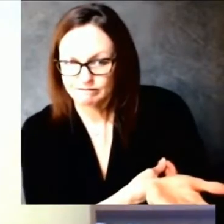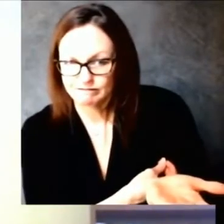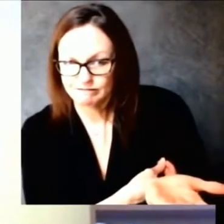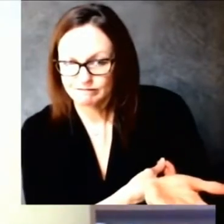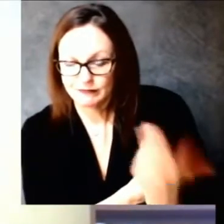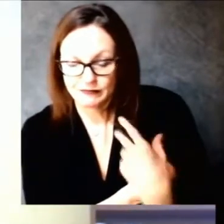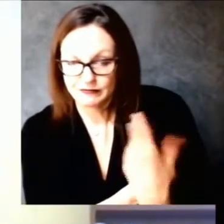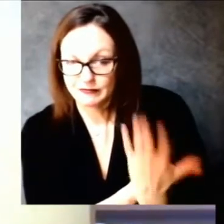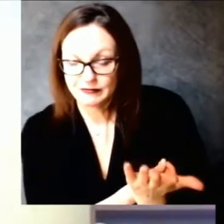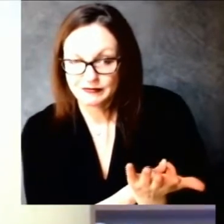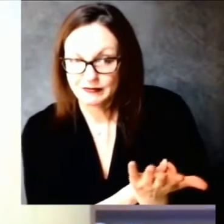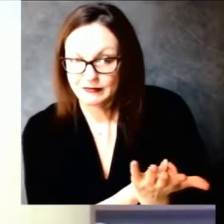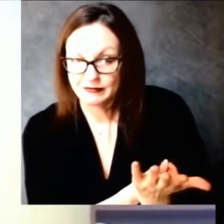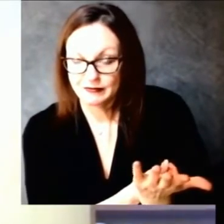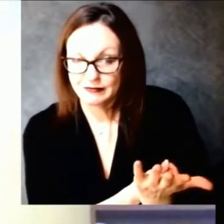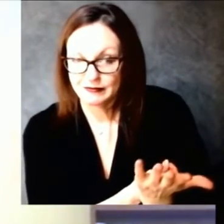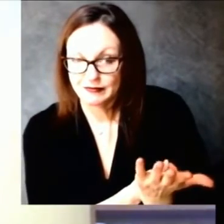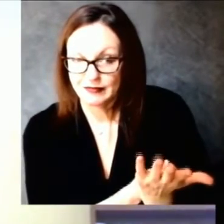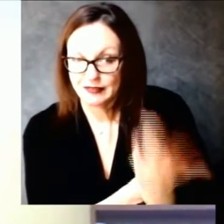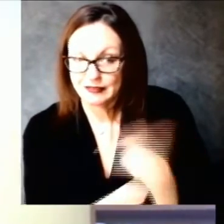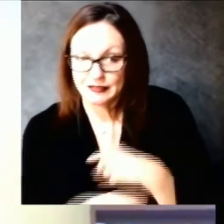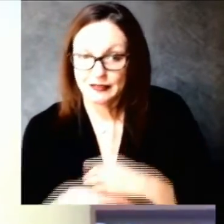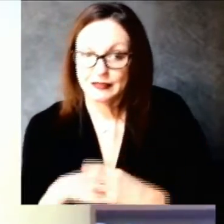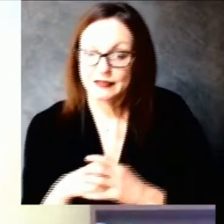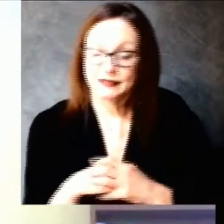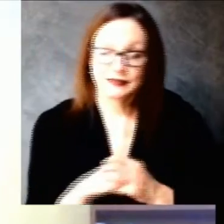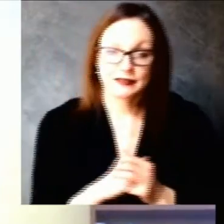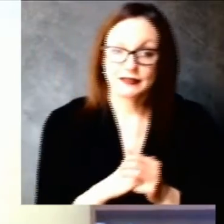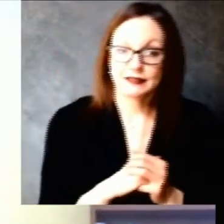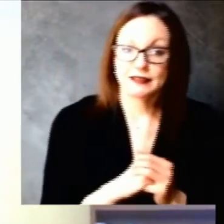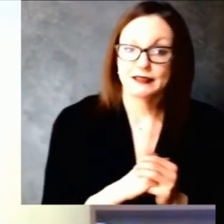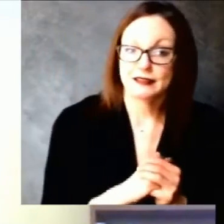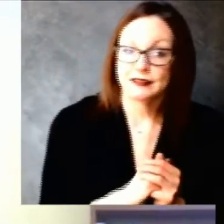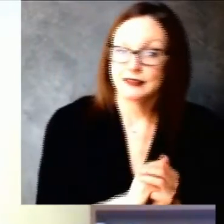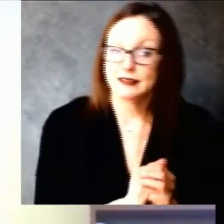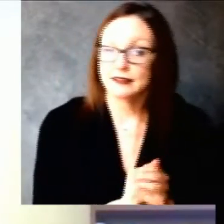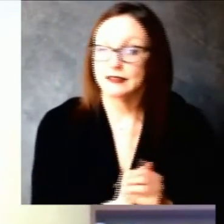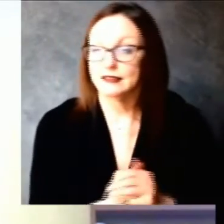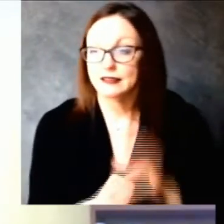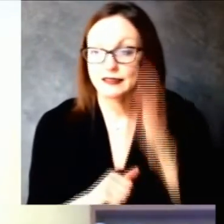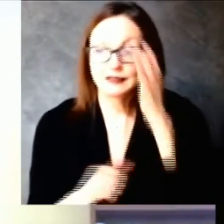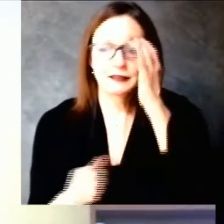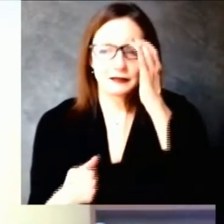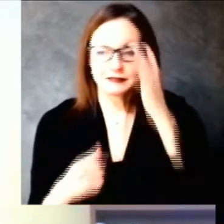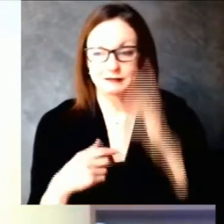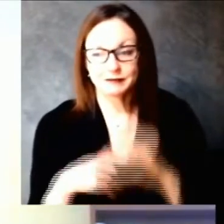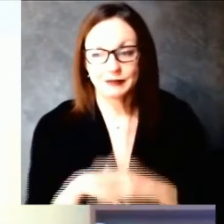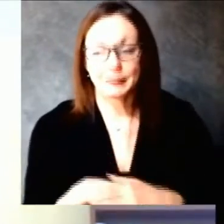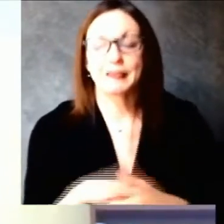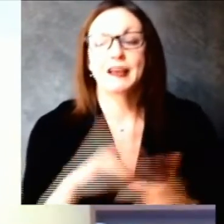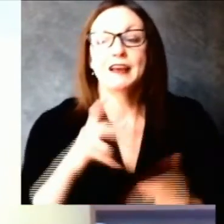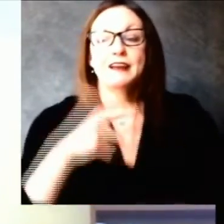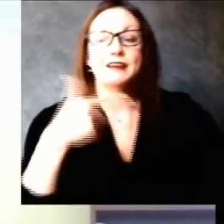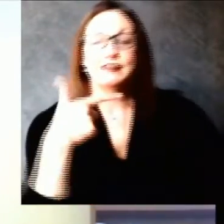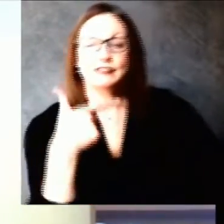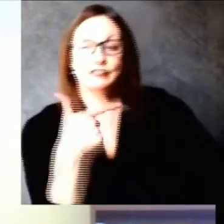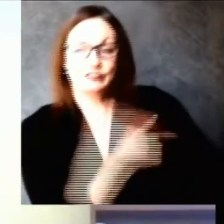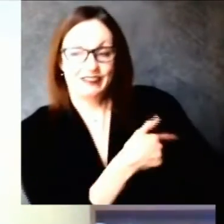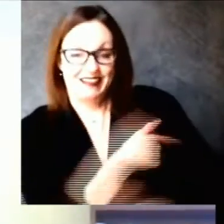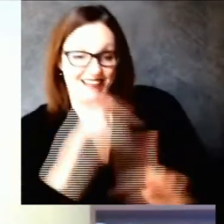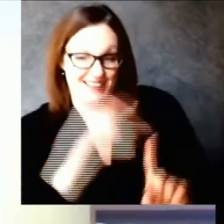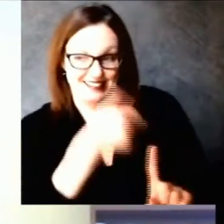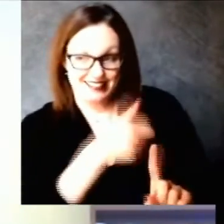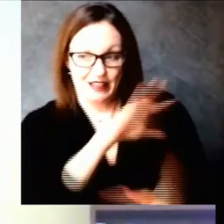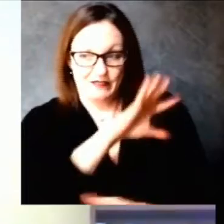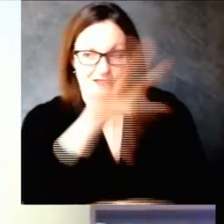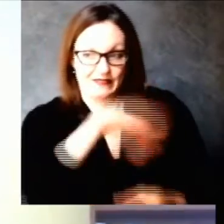people who are who are are in the five percent that didn't get protected um and certainly if we don't have high